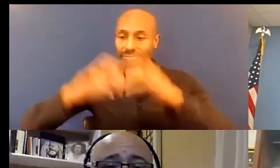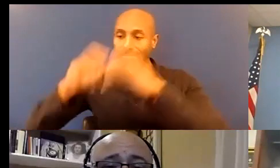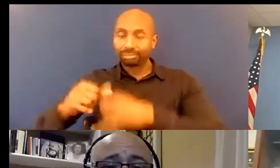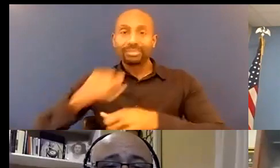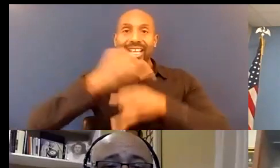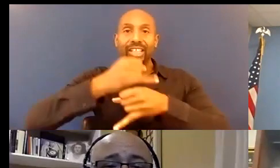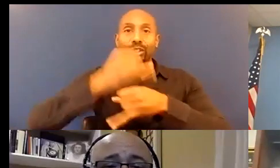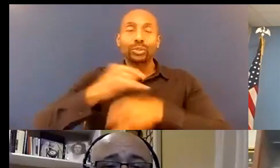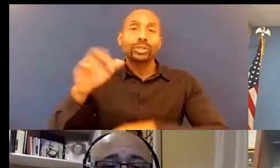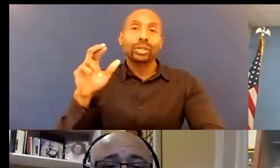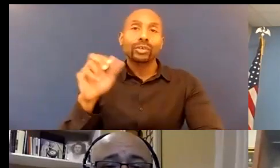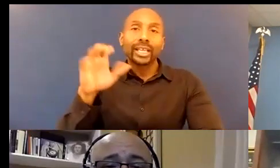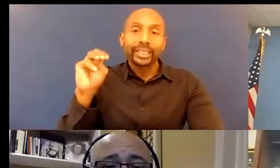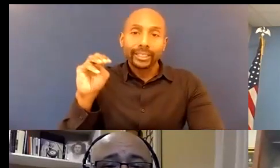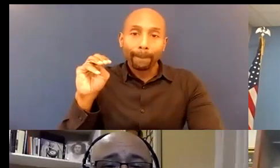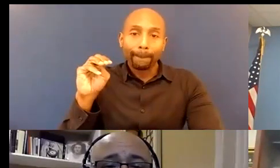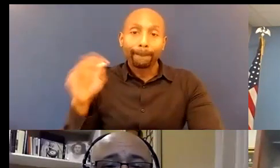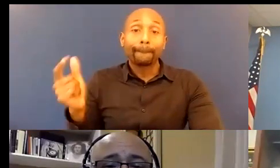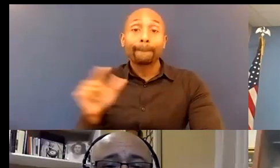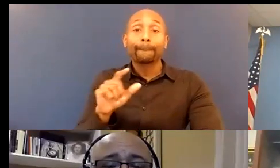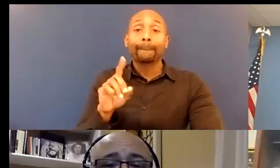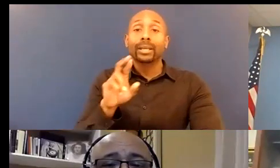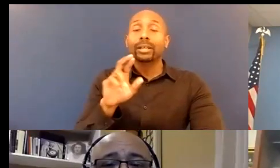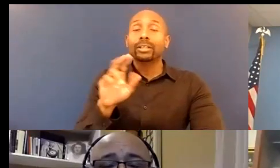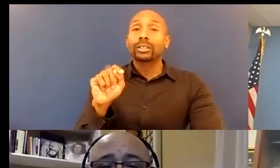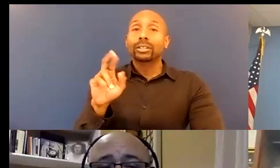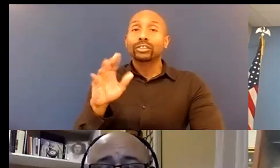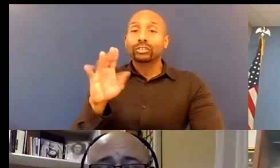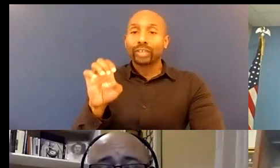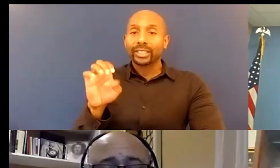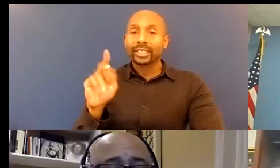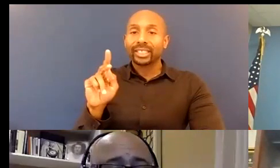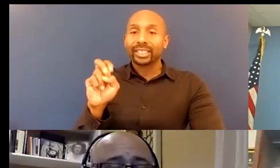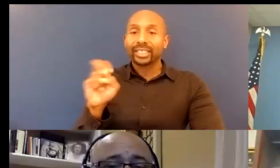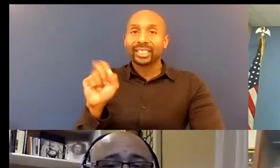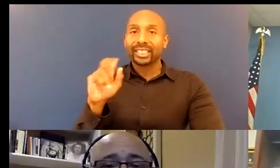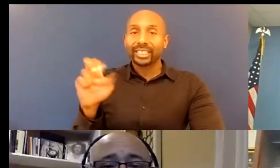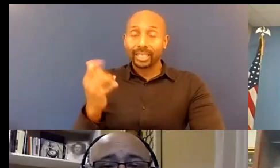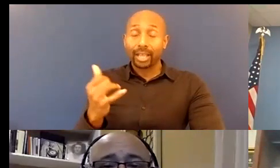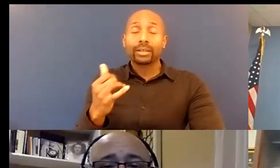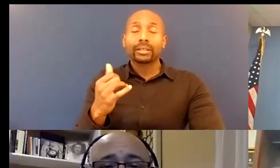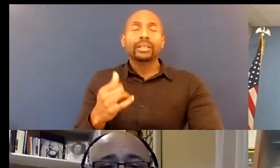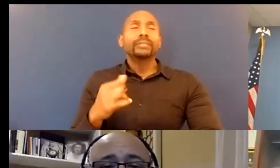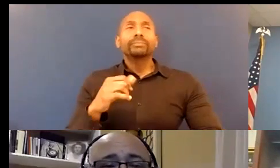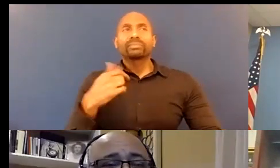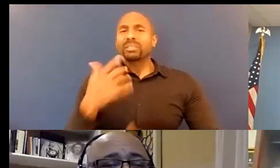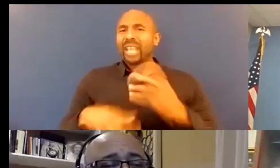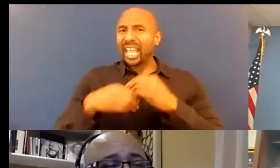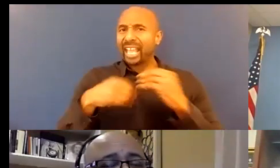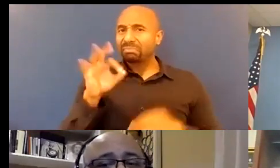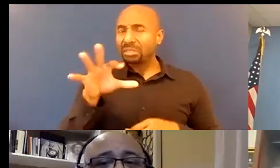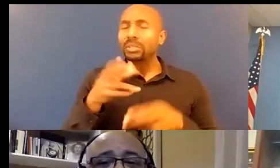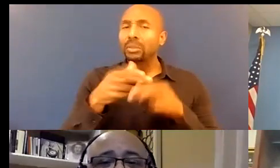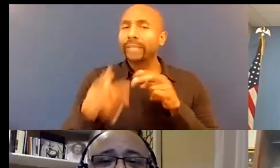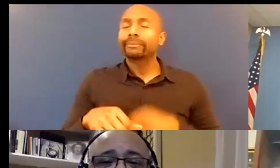so really quick I think the the question you were asking was how are these different so I'm gonna first